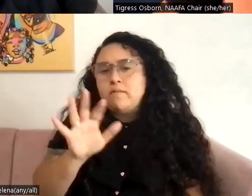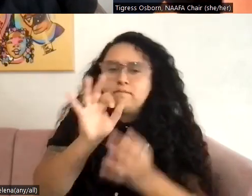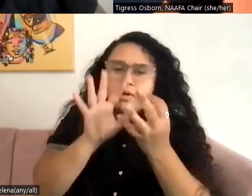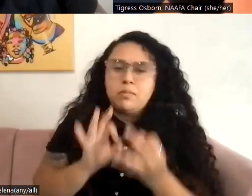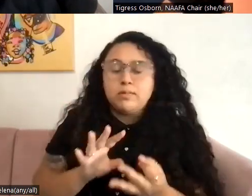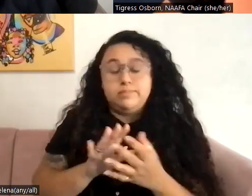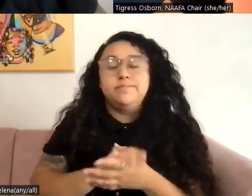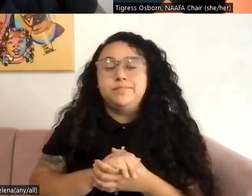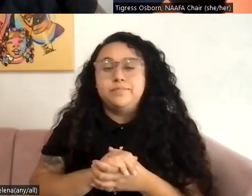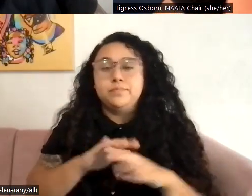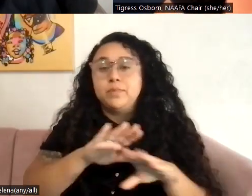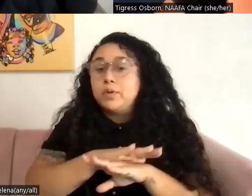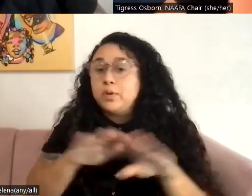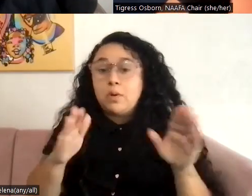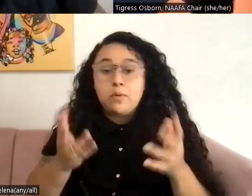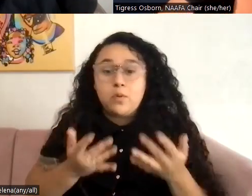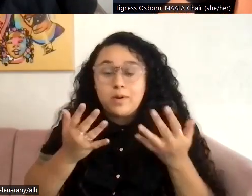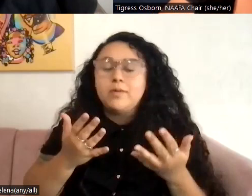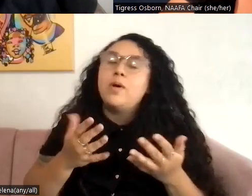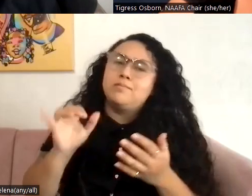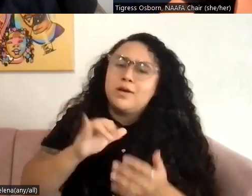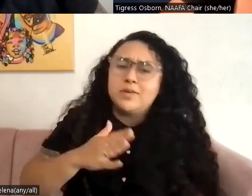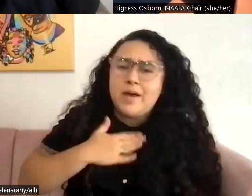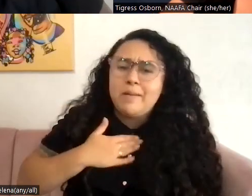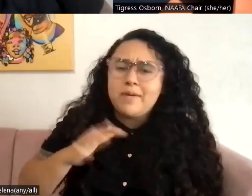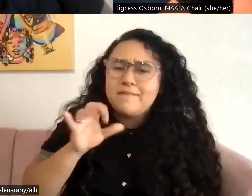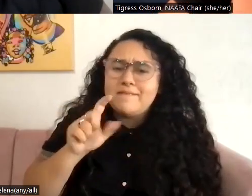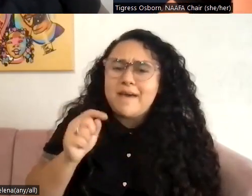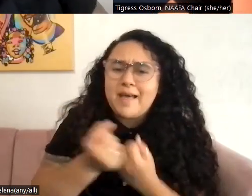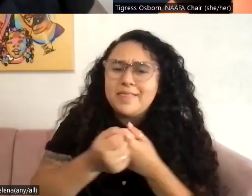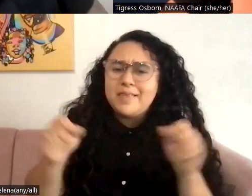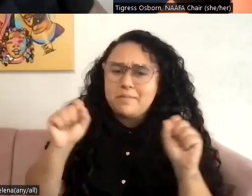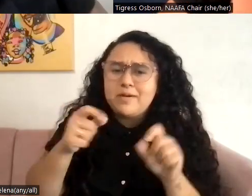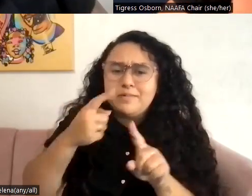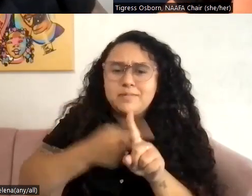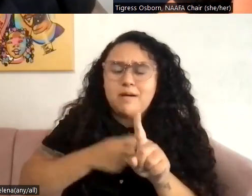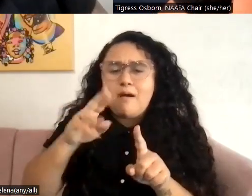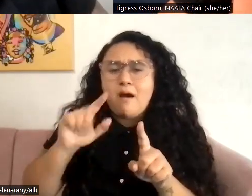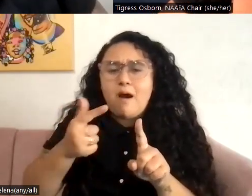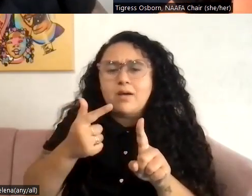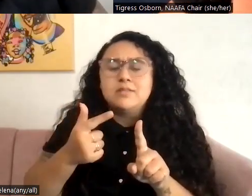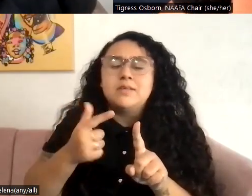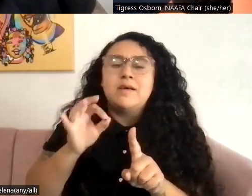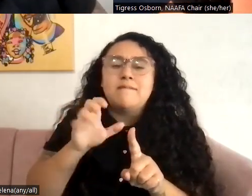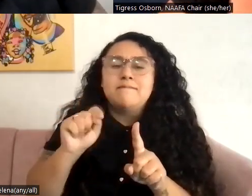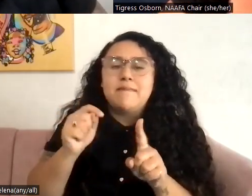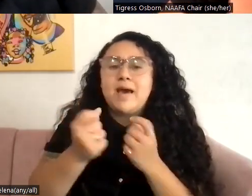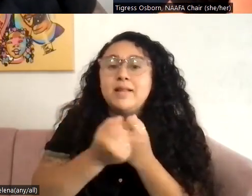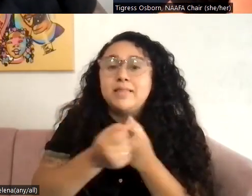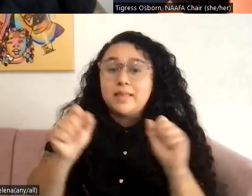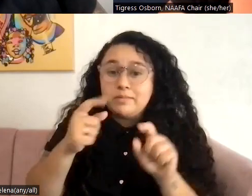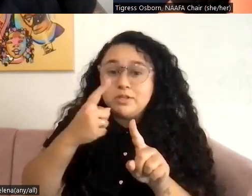With no further ado, well, happy Fat Liberation Month. I should have started with that. August is Fat Liberation Month. We are celebrating